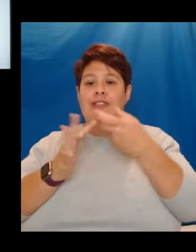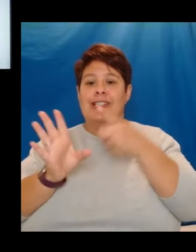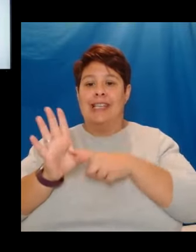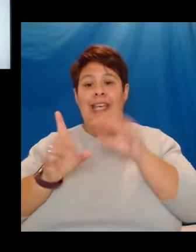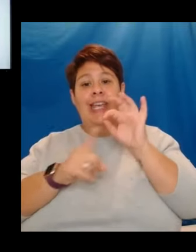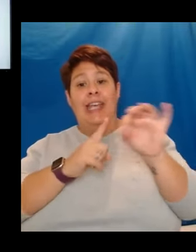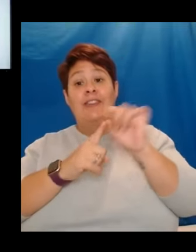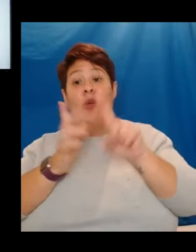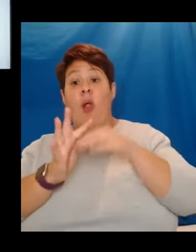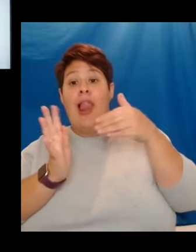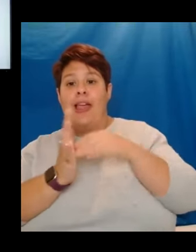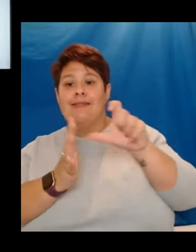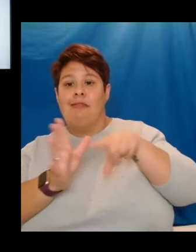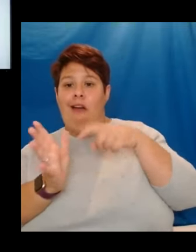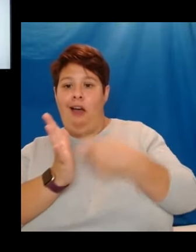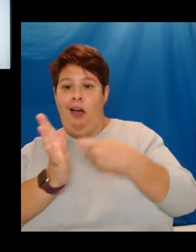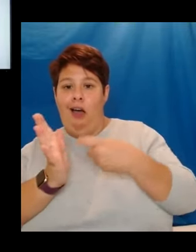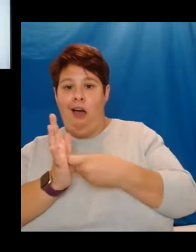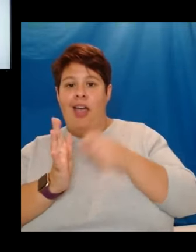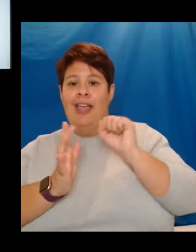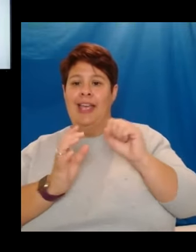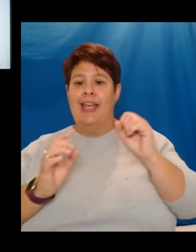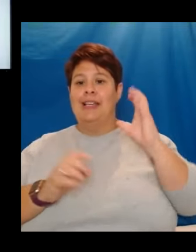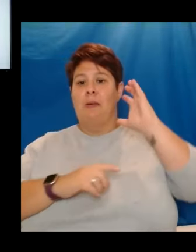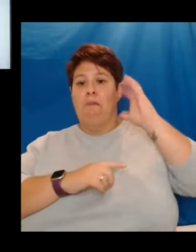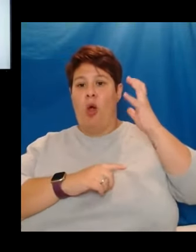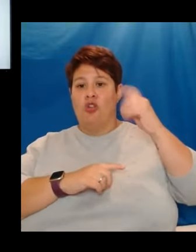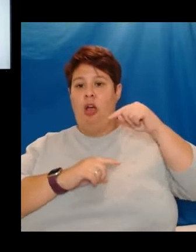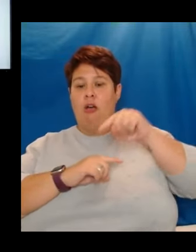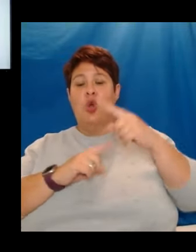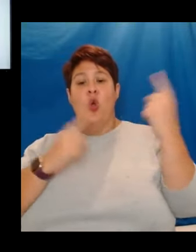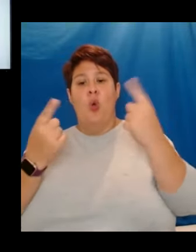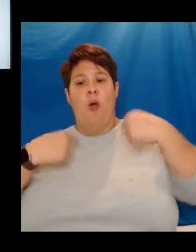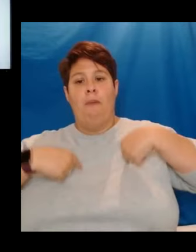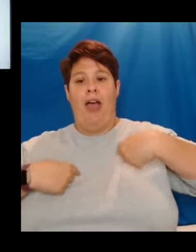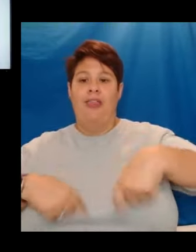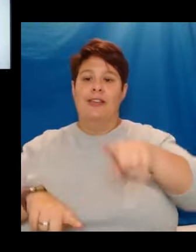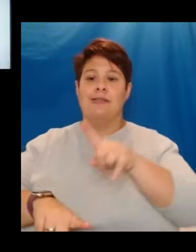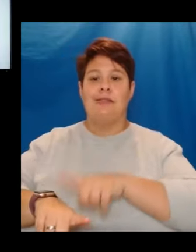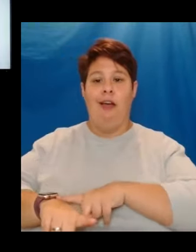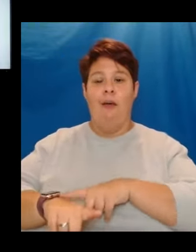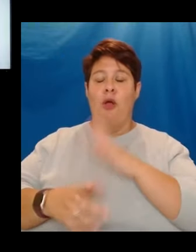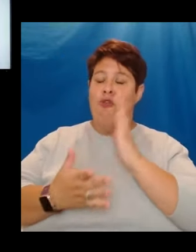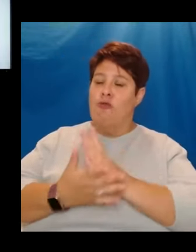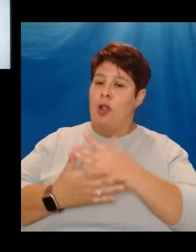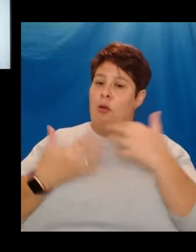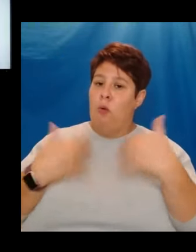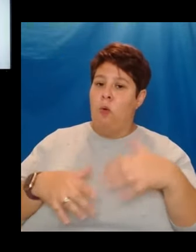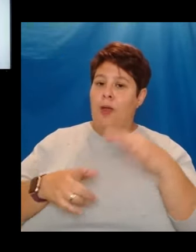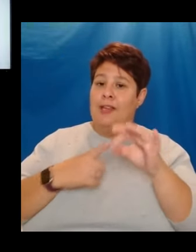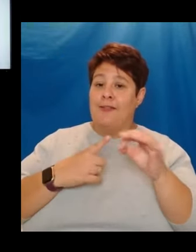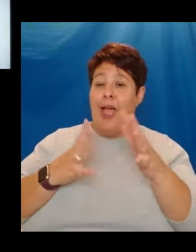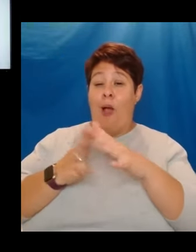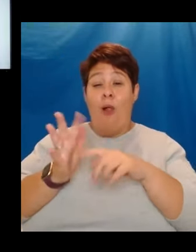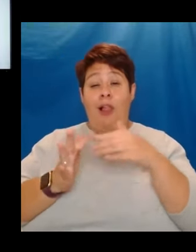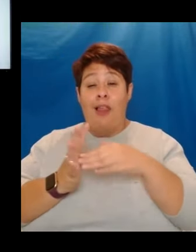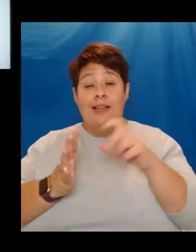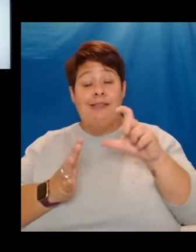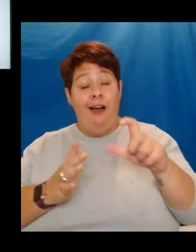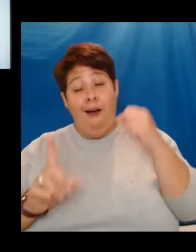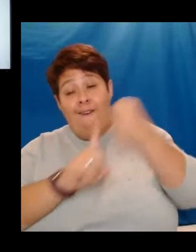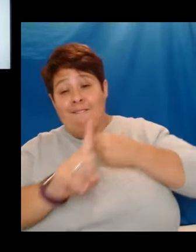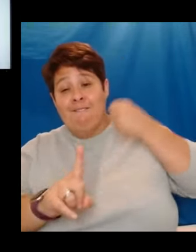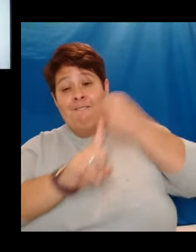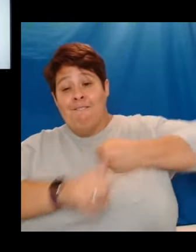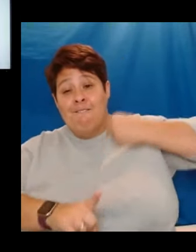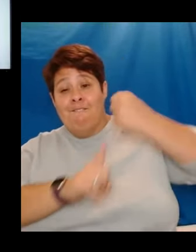the industry. It's on his podcast, Who Am I This Time? And it's an incredibly revealing interview about how she had to fight to be heard and to have her